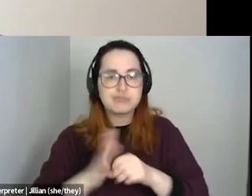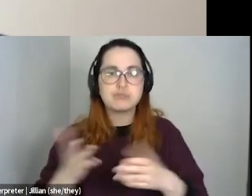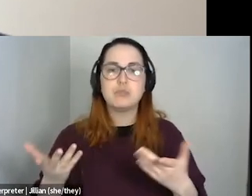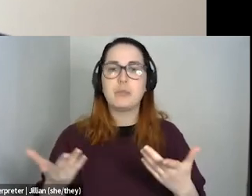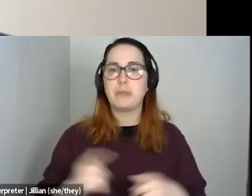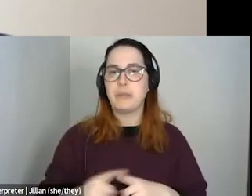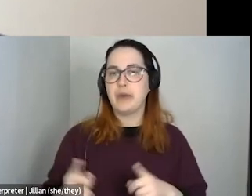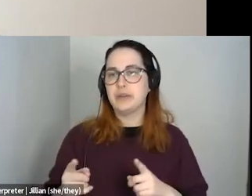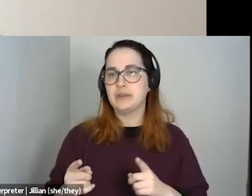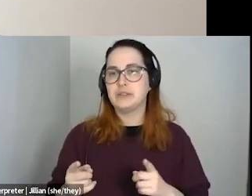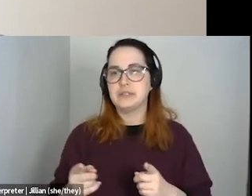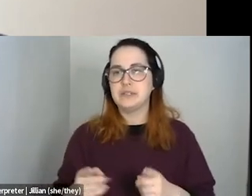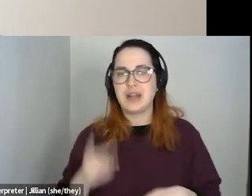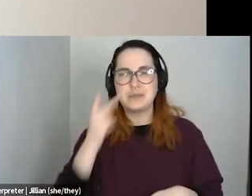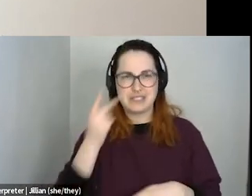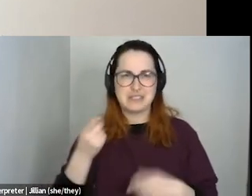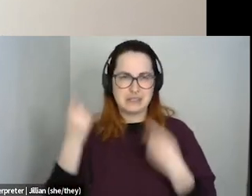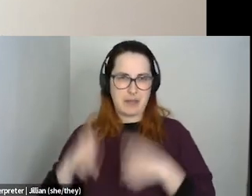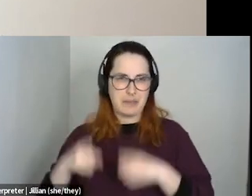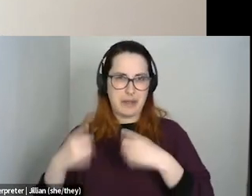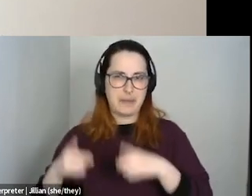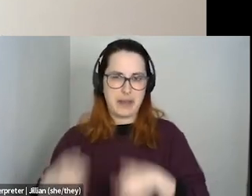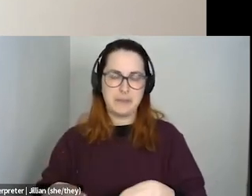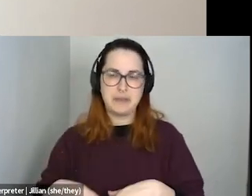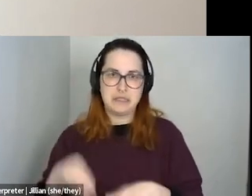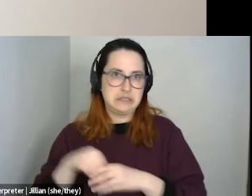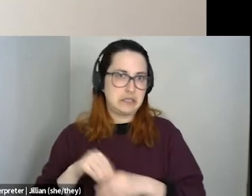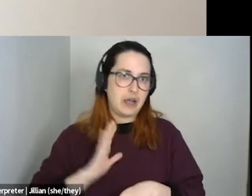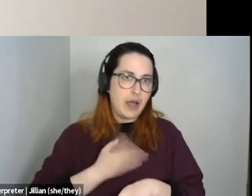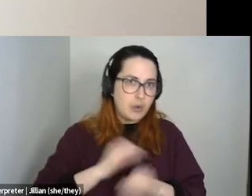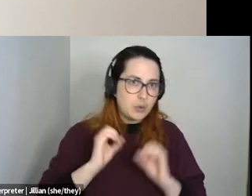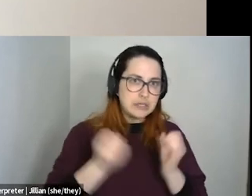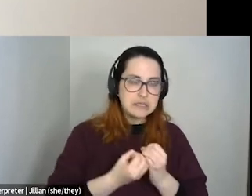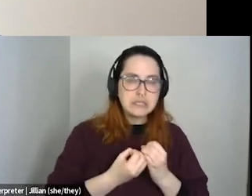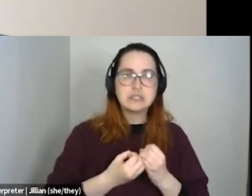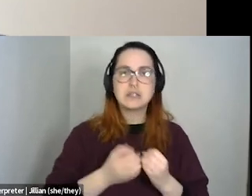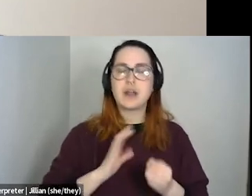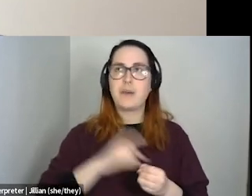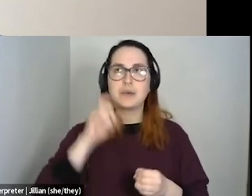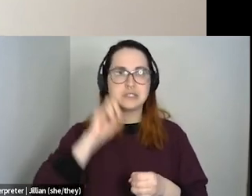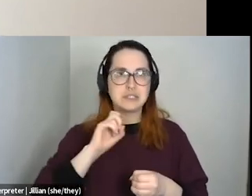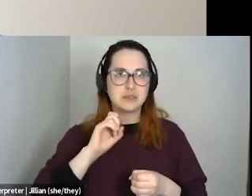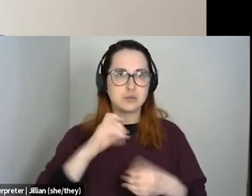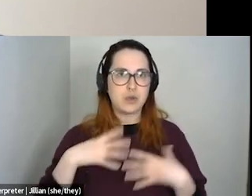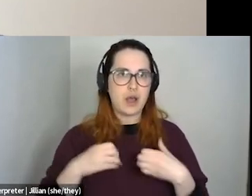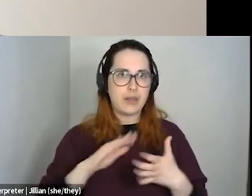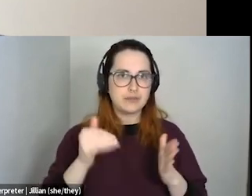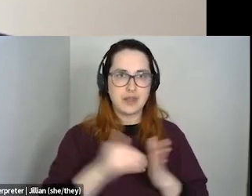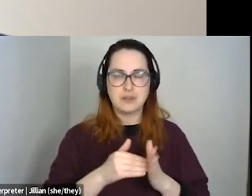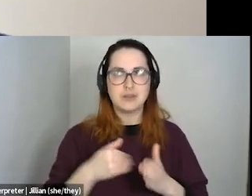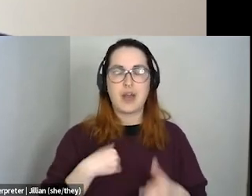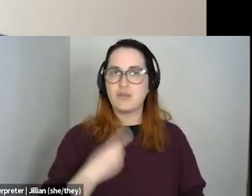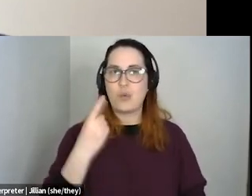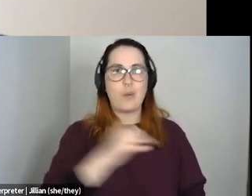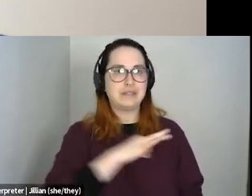because I'm seeing this a lot and I see it in our own organization. Of course, all of our sexual health centers, other than Halifax sexual health center have one staff member.